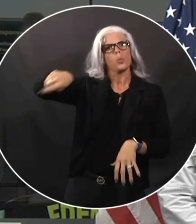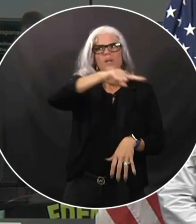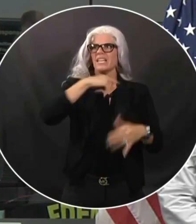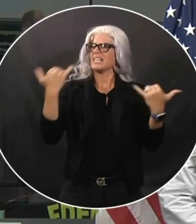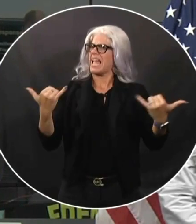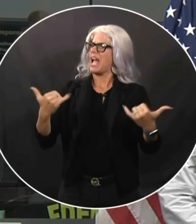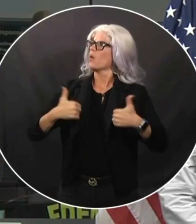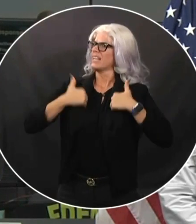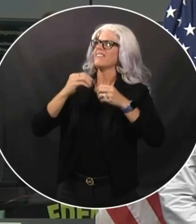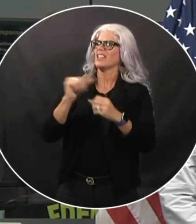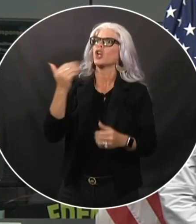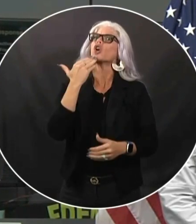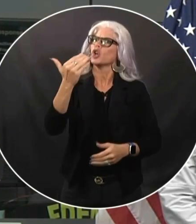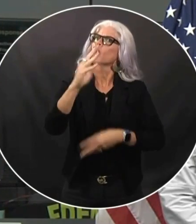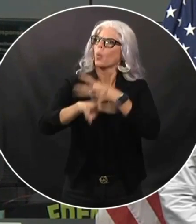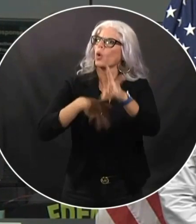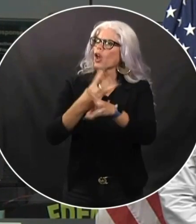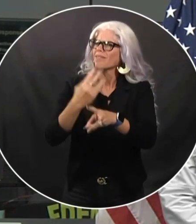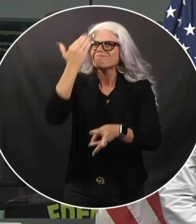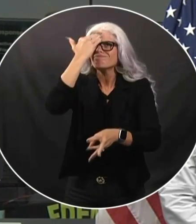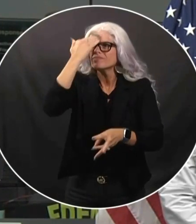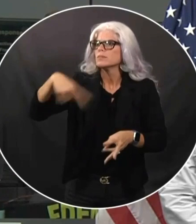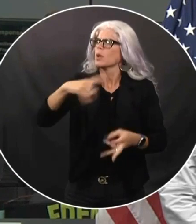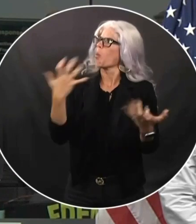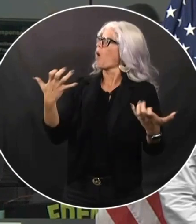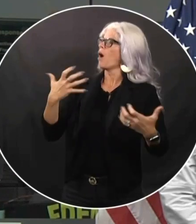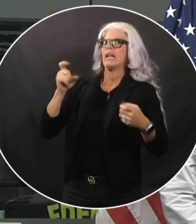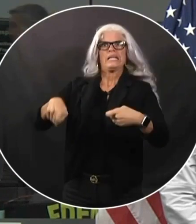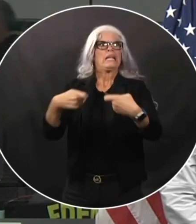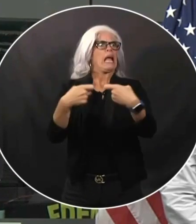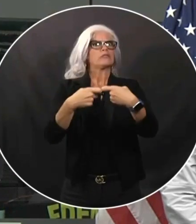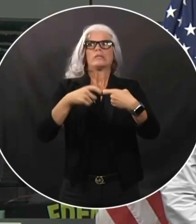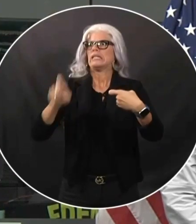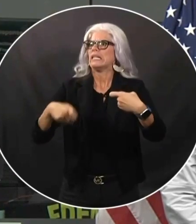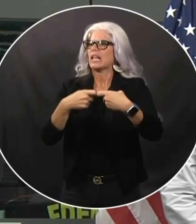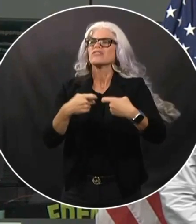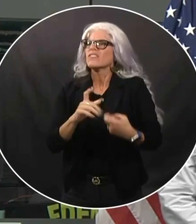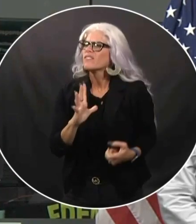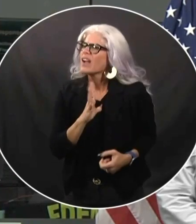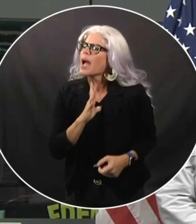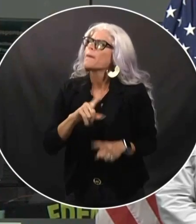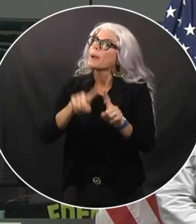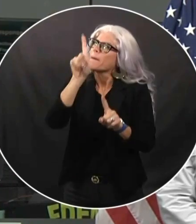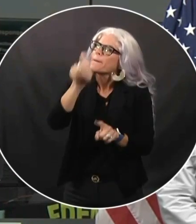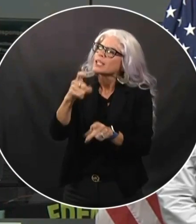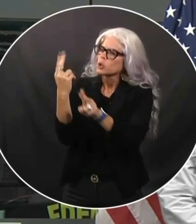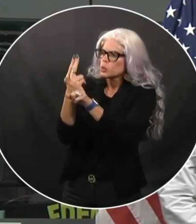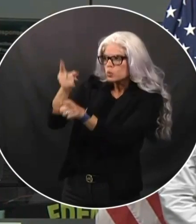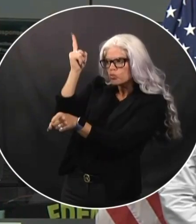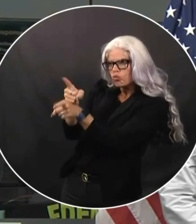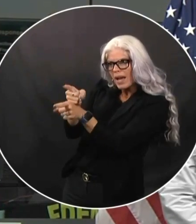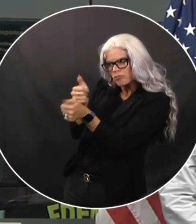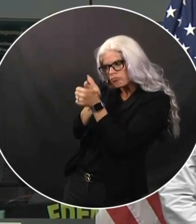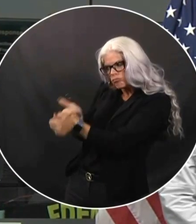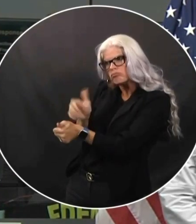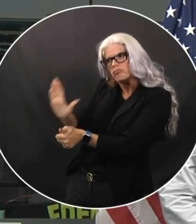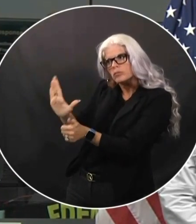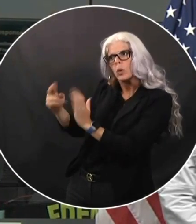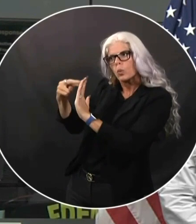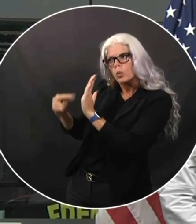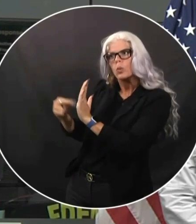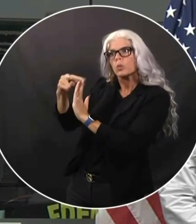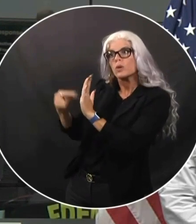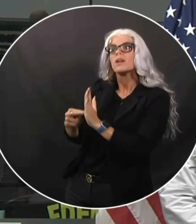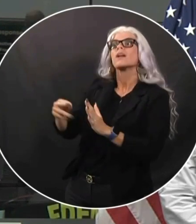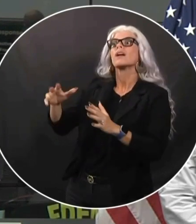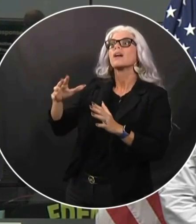on. And I I understand that. I do, too. But make sure it's used properly. And that exhaust has got to be going outside your home. Do not let